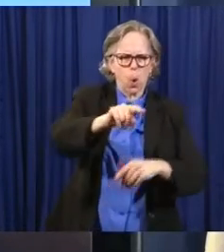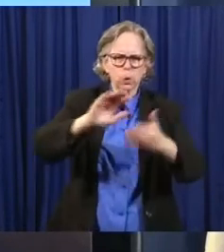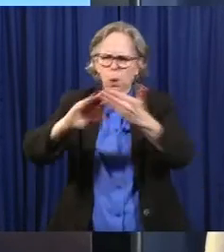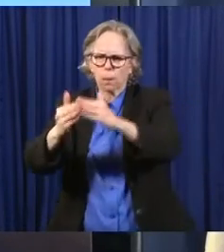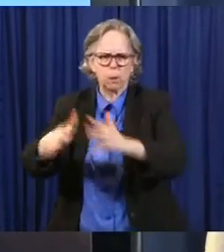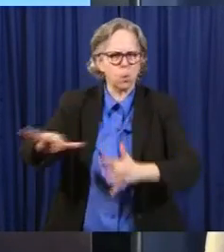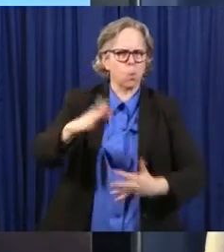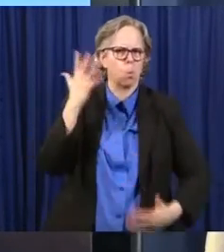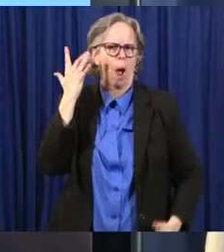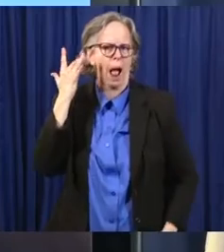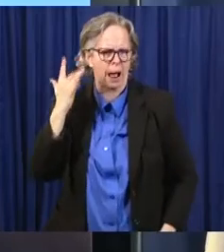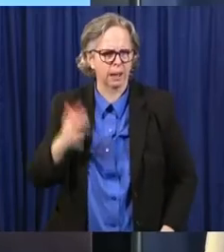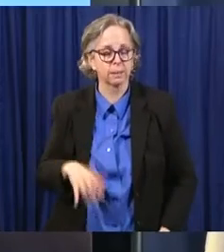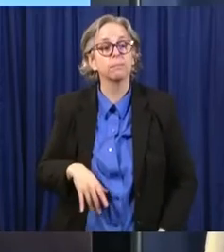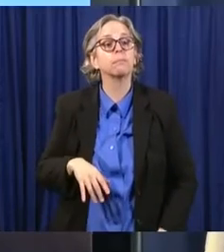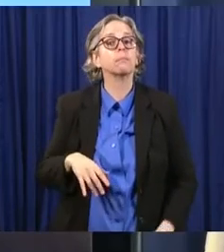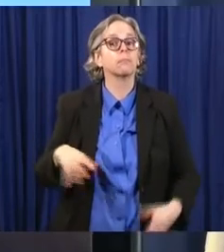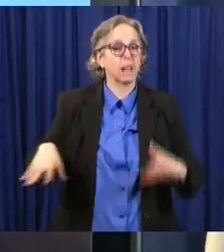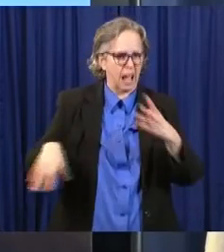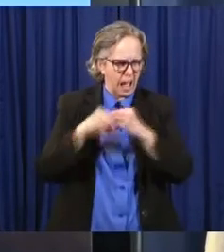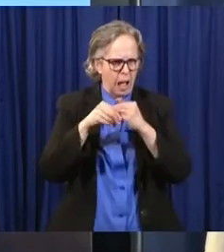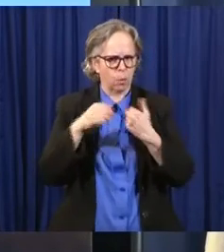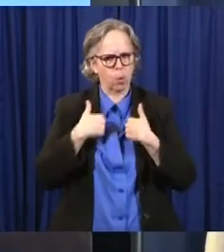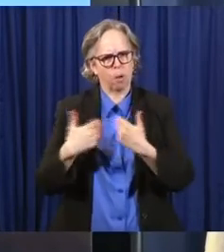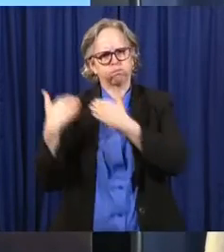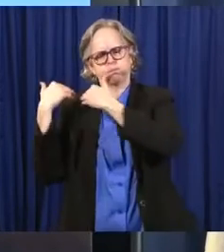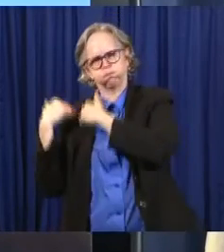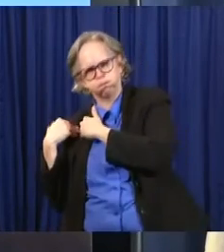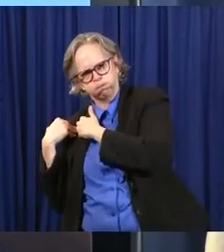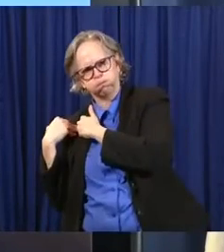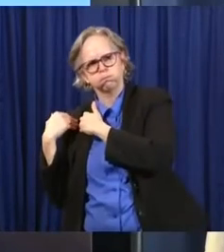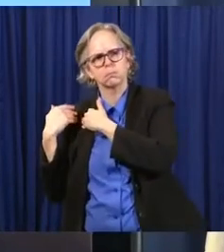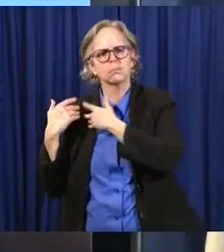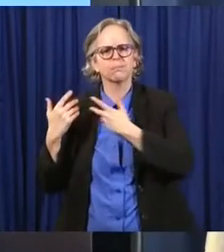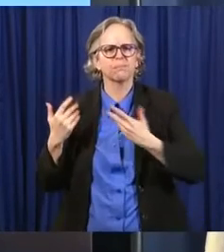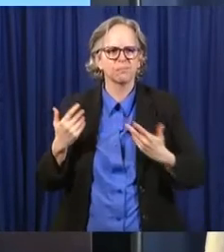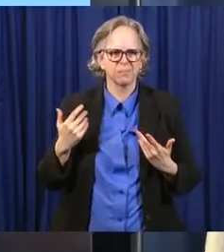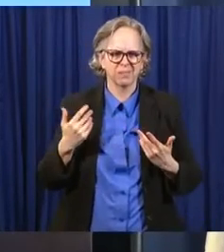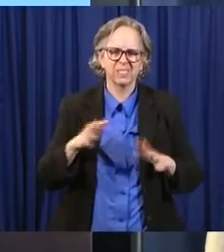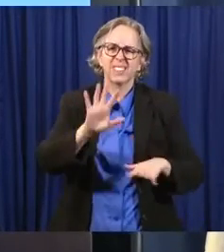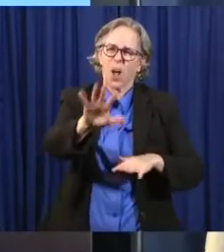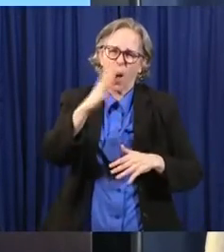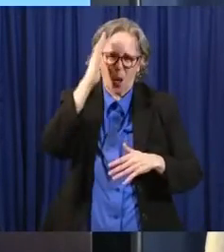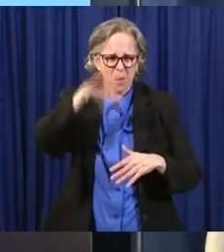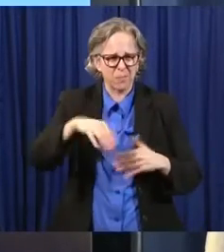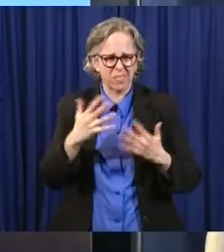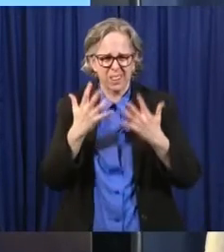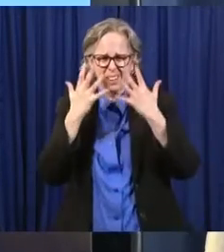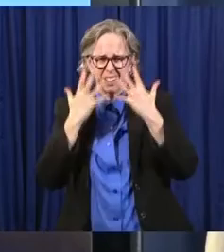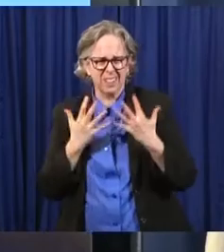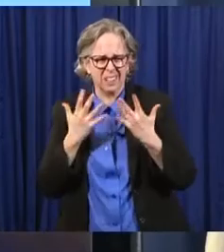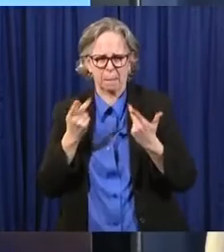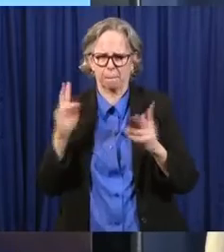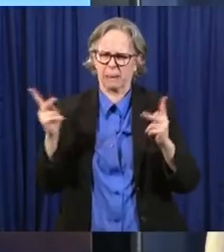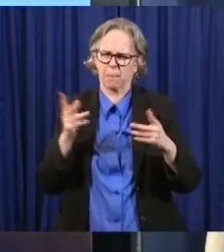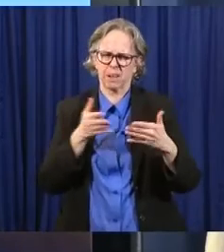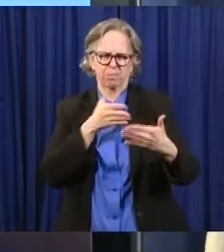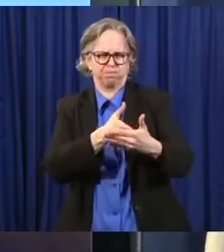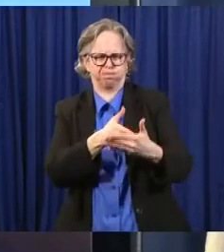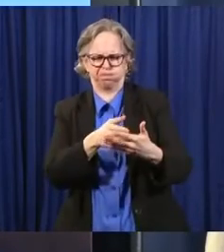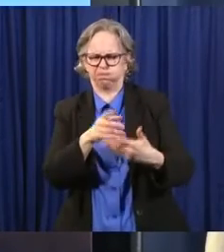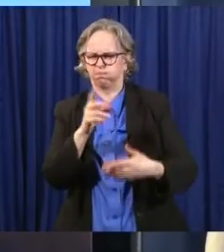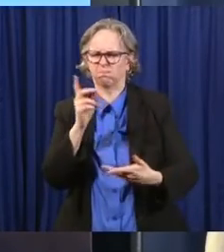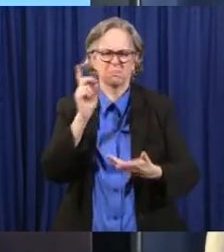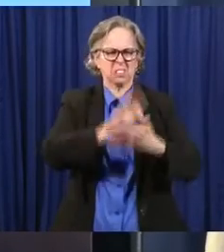team will also address the unfortunate expressions of hate and discrimination during the crisis. Finally,